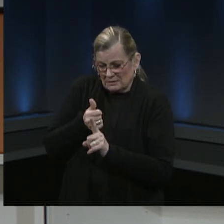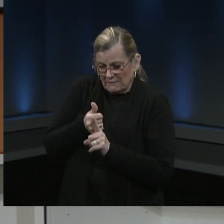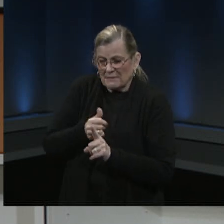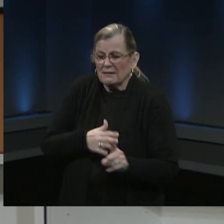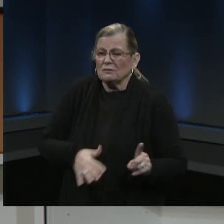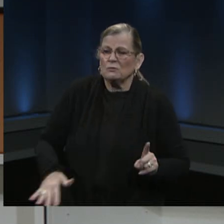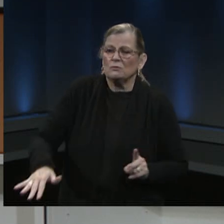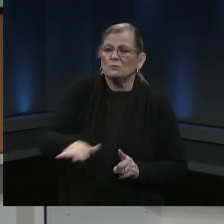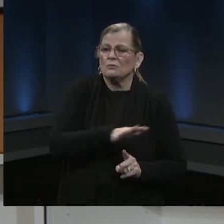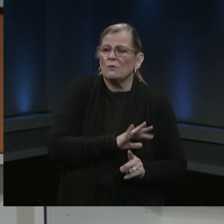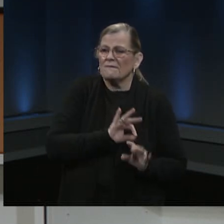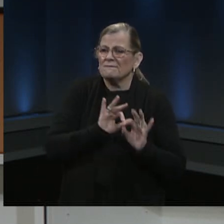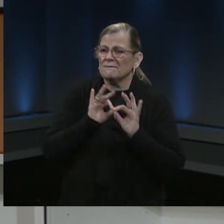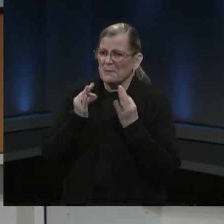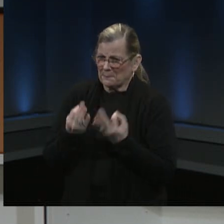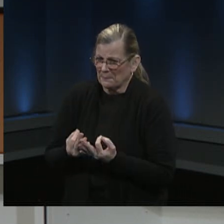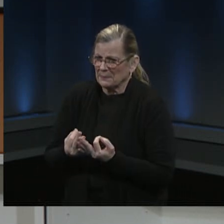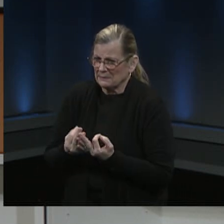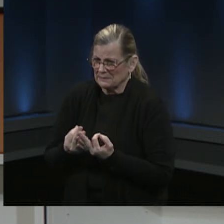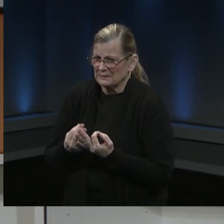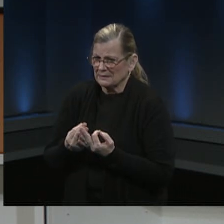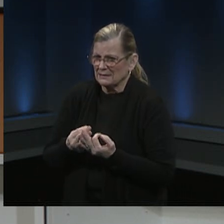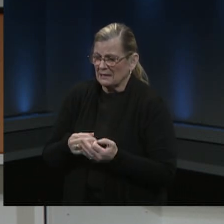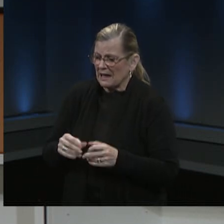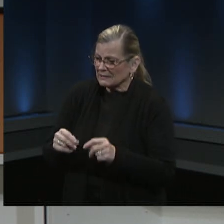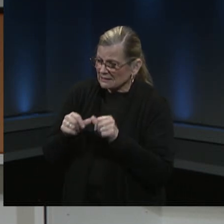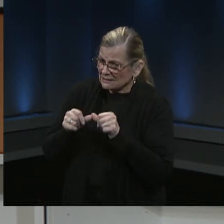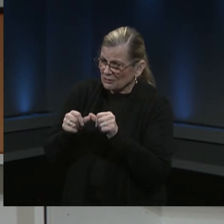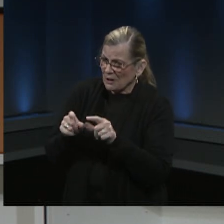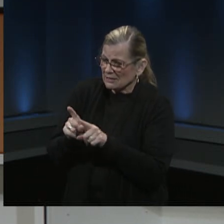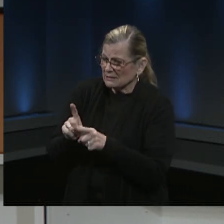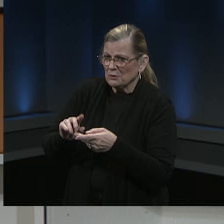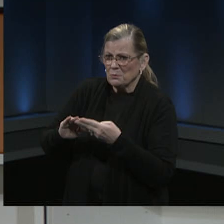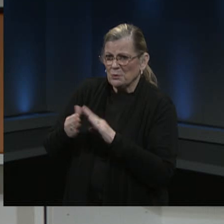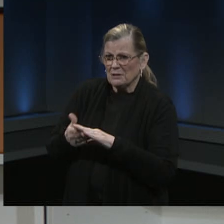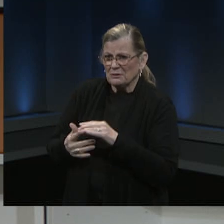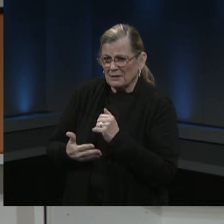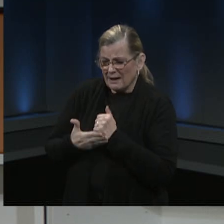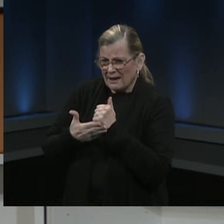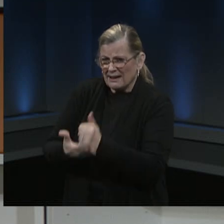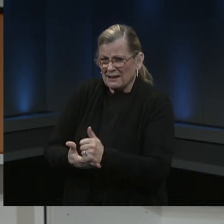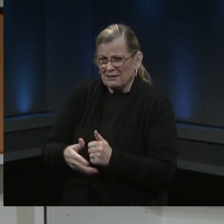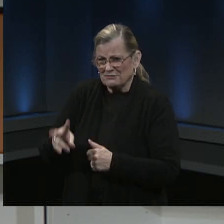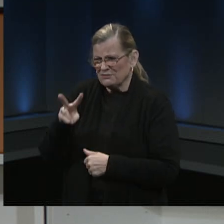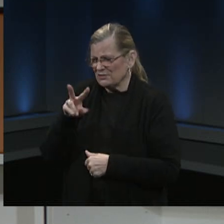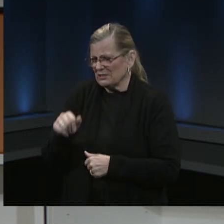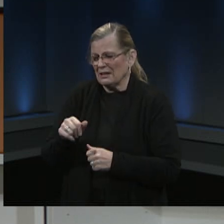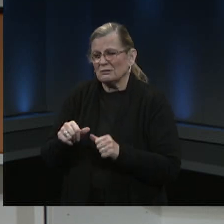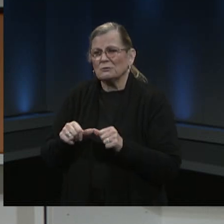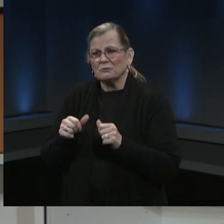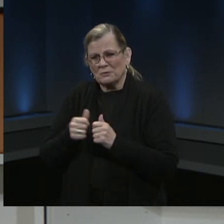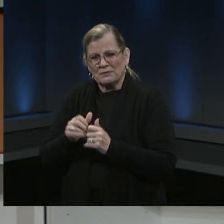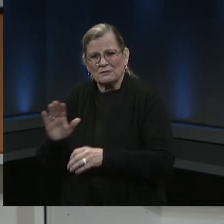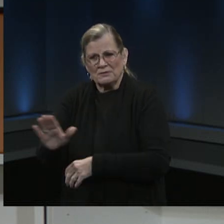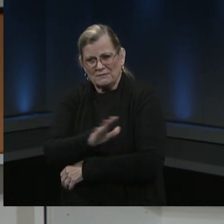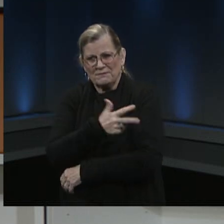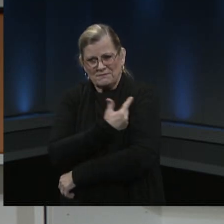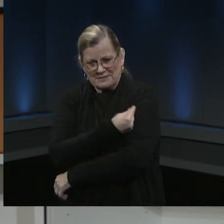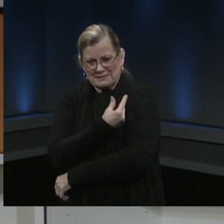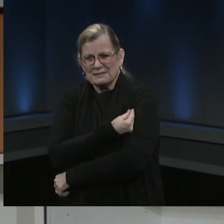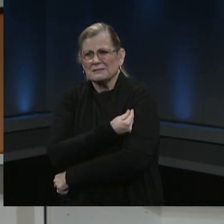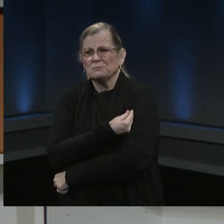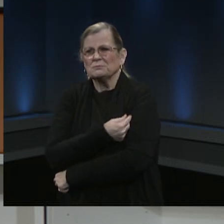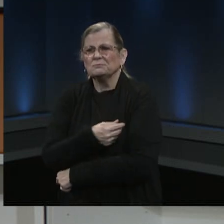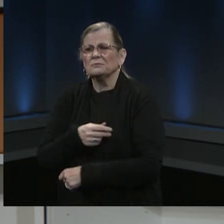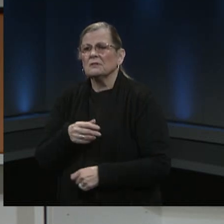continue as a community to vaccinate Virginia together, to vaccinate Fairfax County Public Schools together and to work